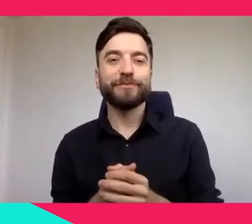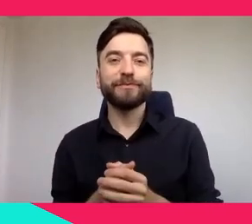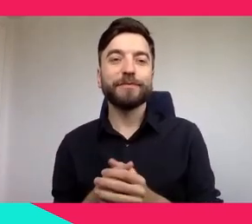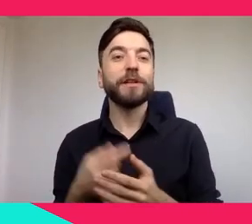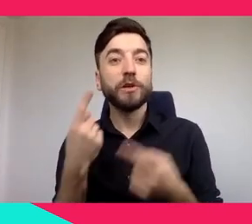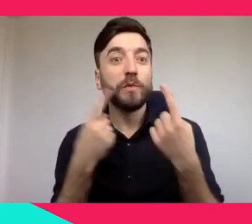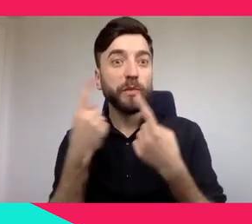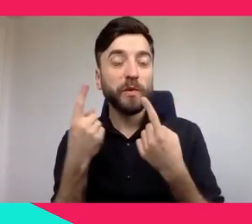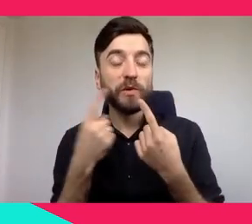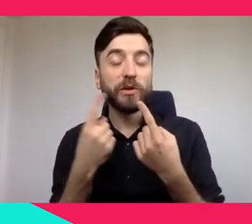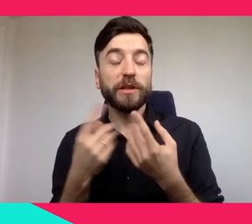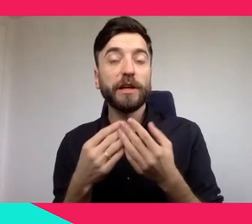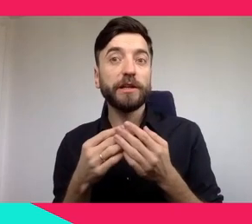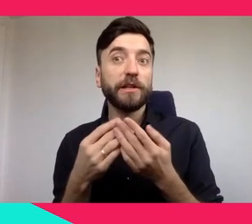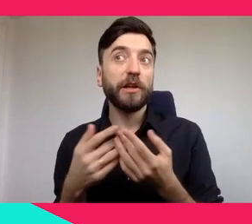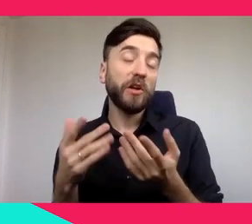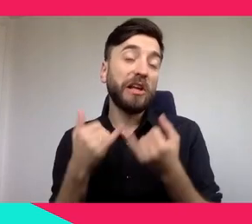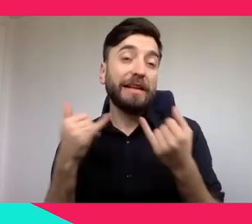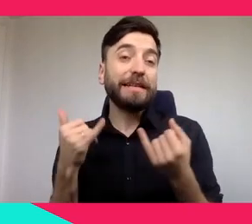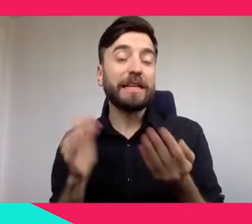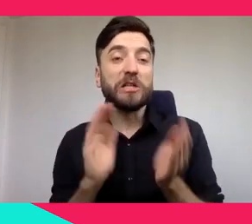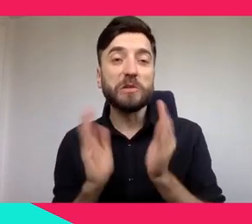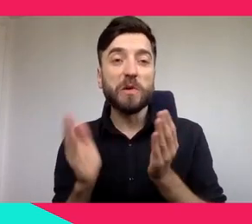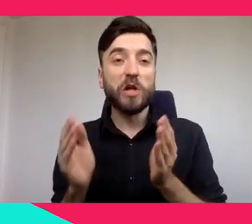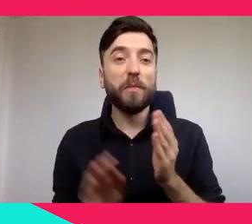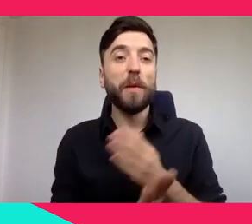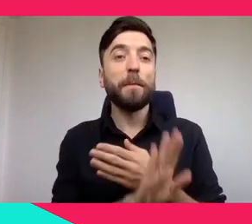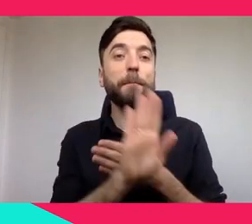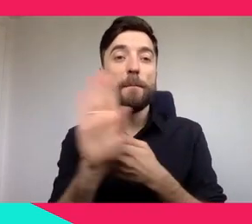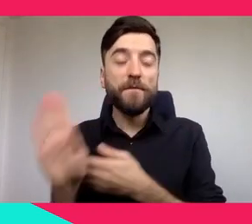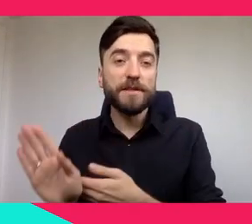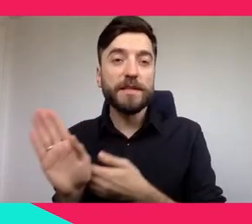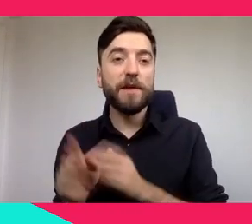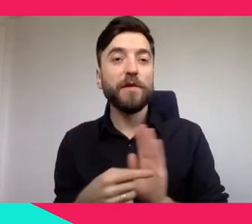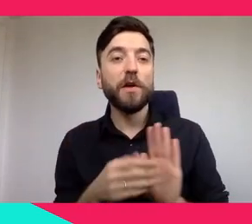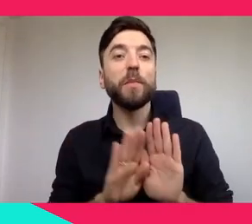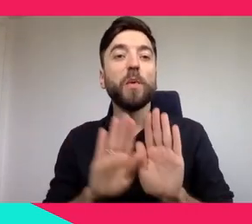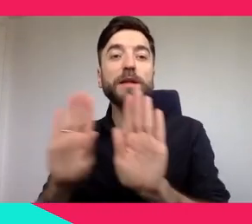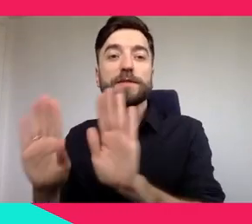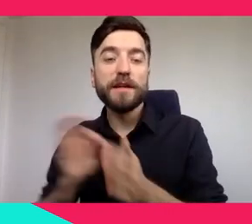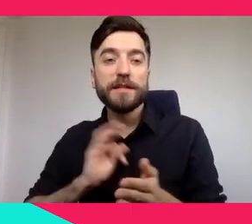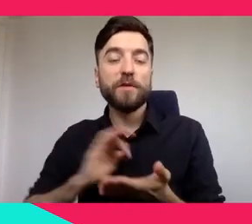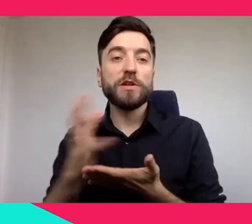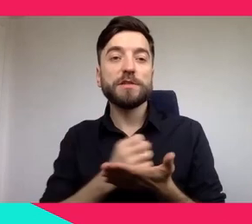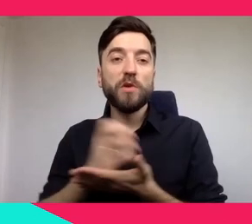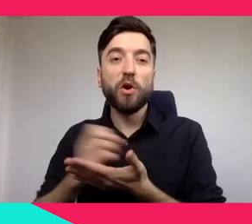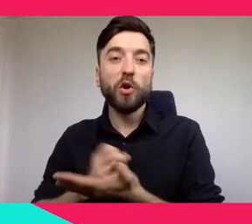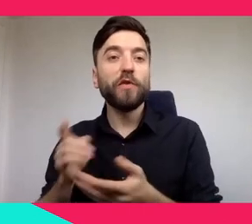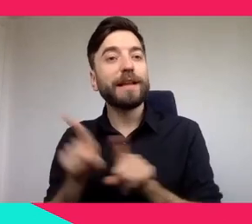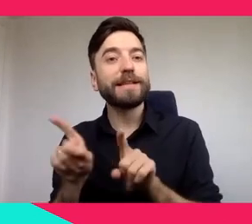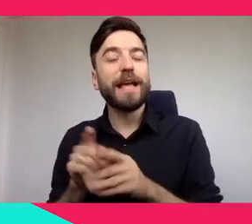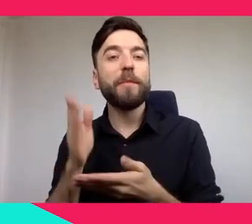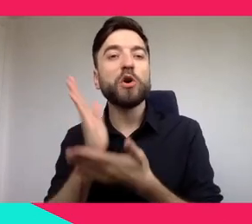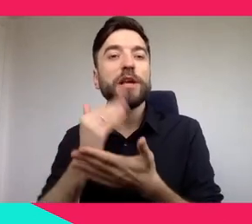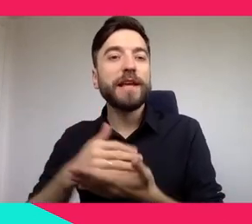So, here are some things that I think can answer at least part of this need. They are relevant